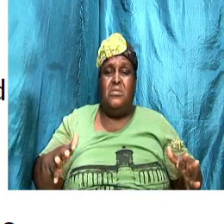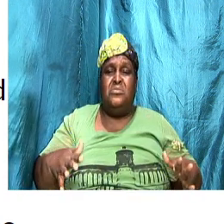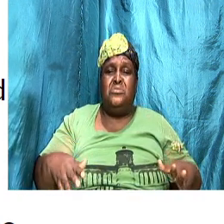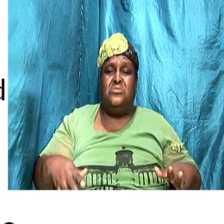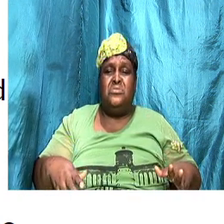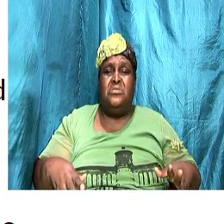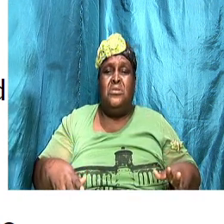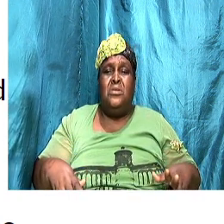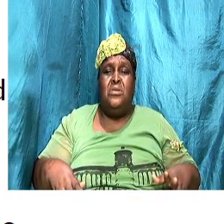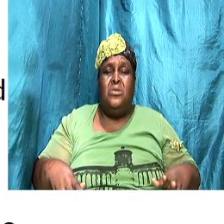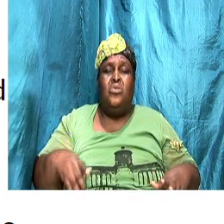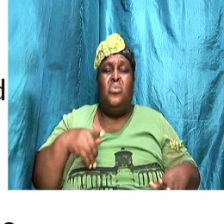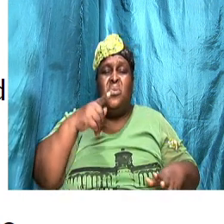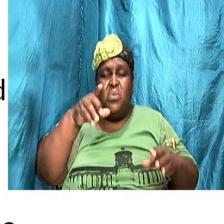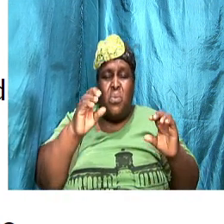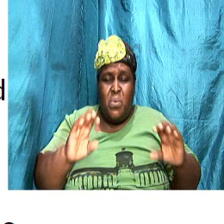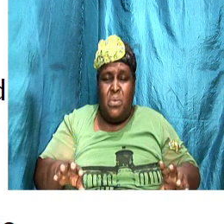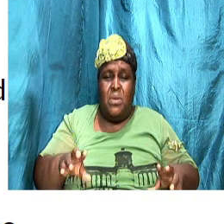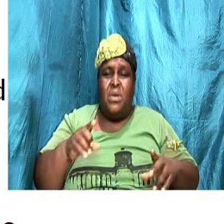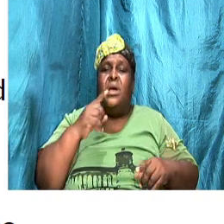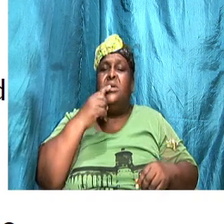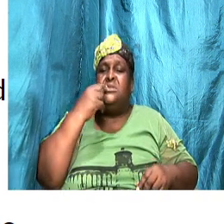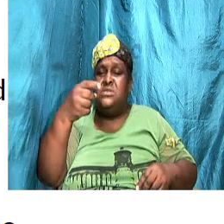mental note so you say that